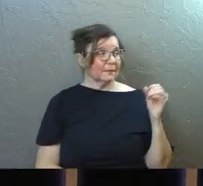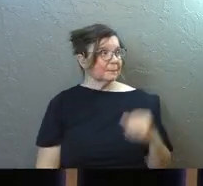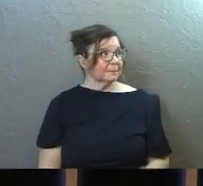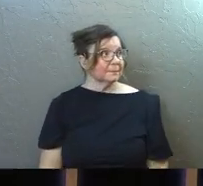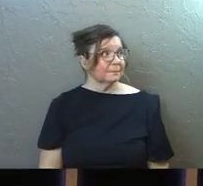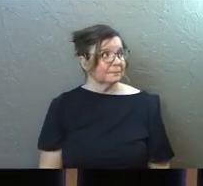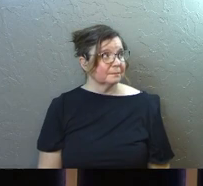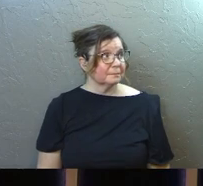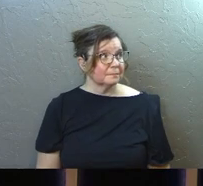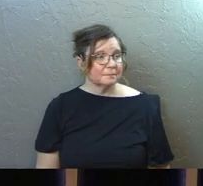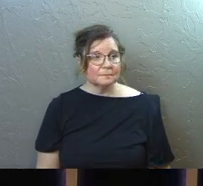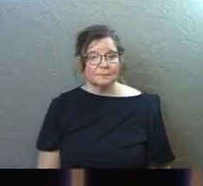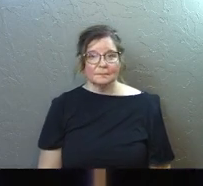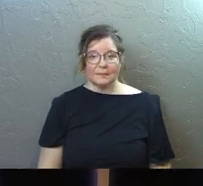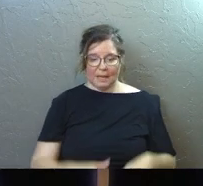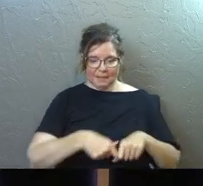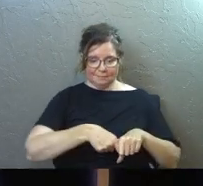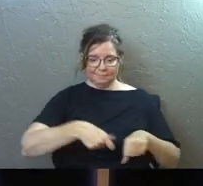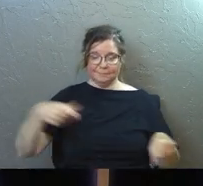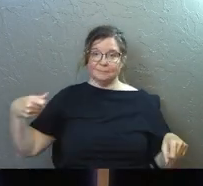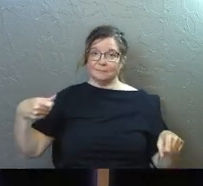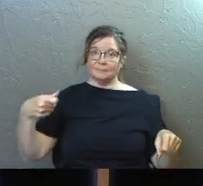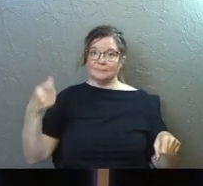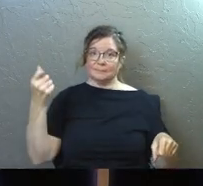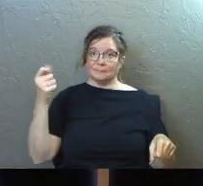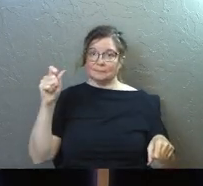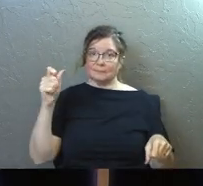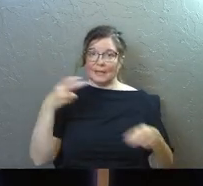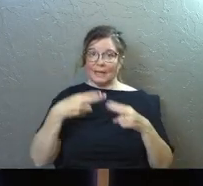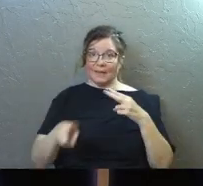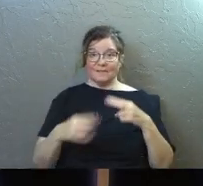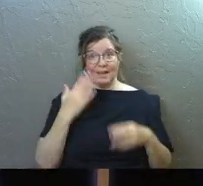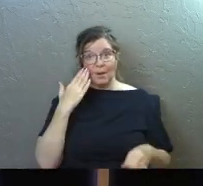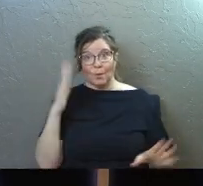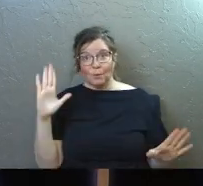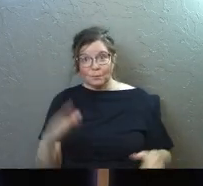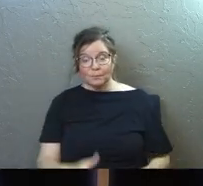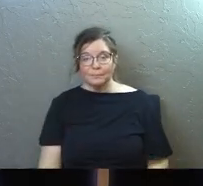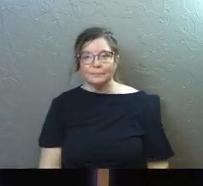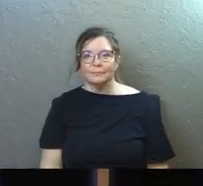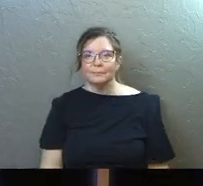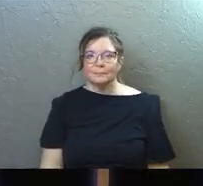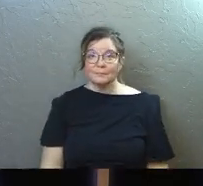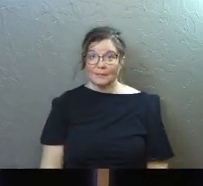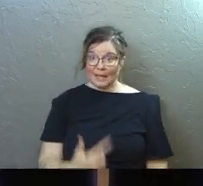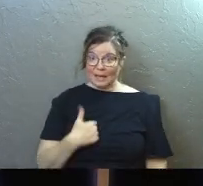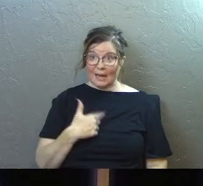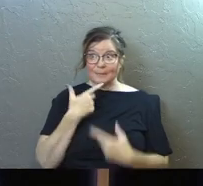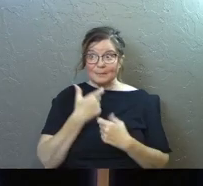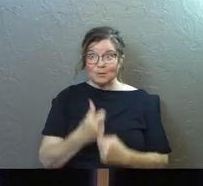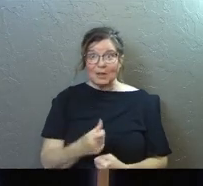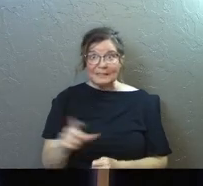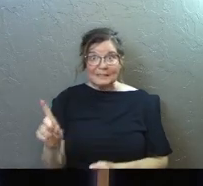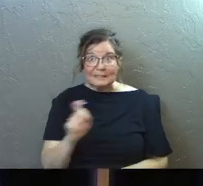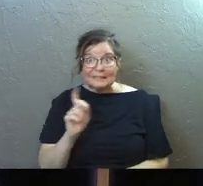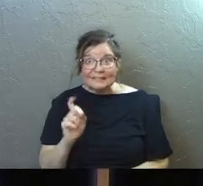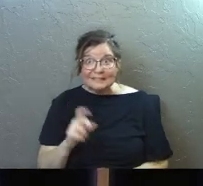A knife in a sheath. I know. Am I to be trusted?